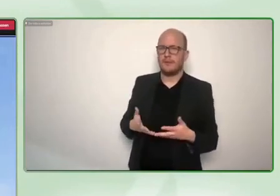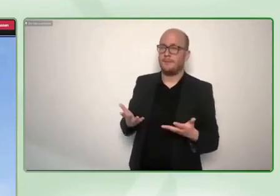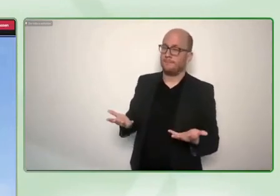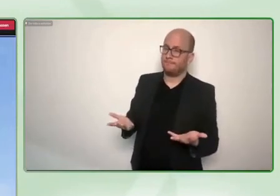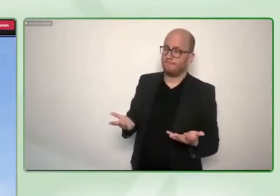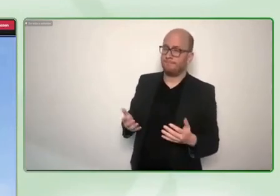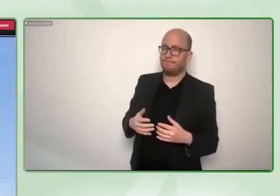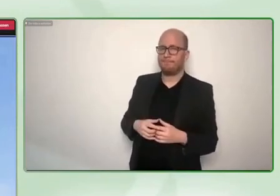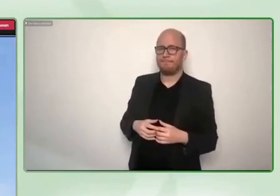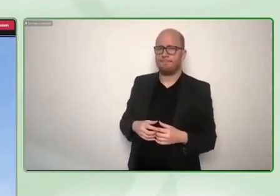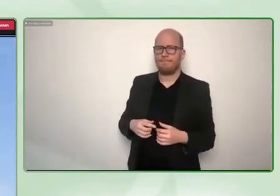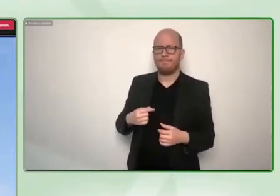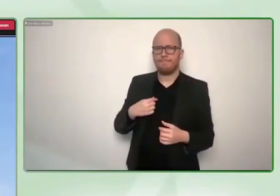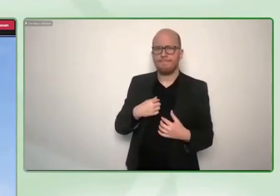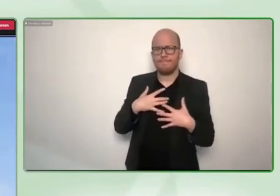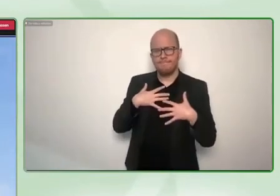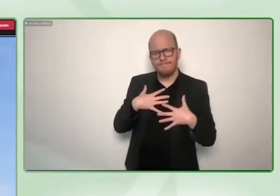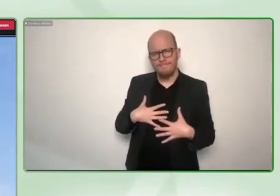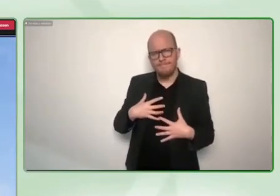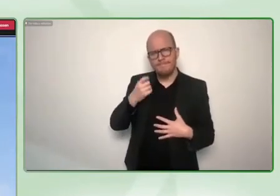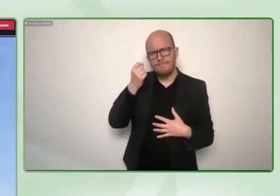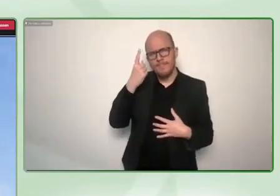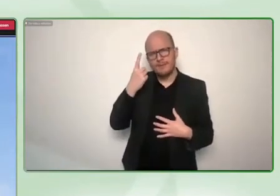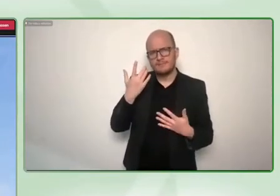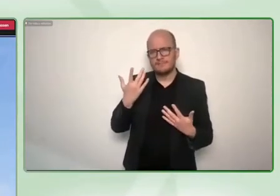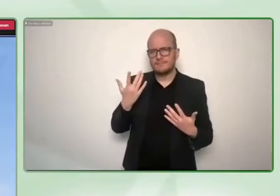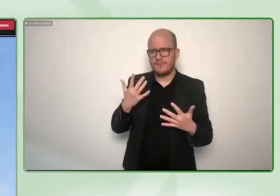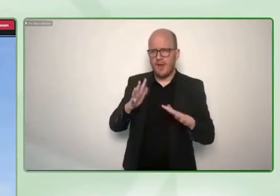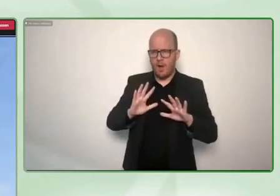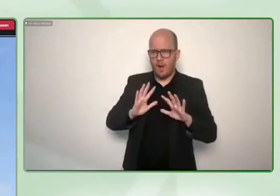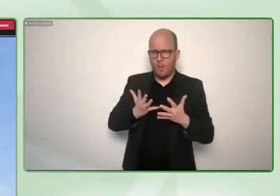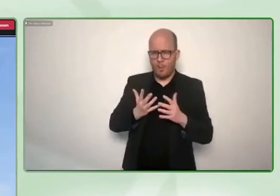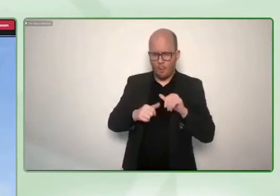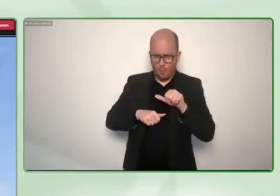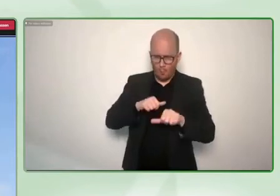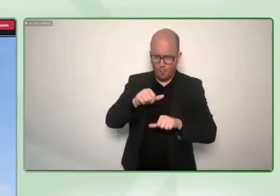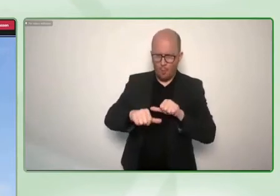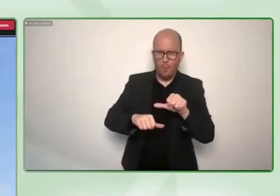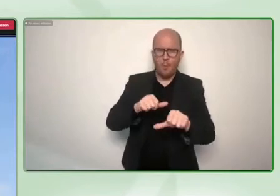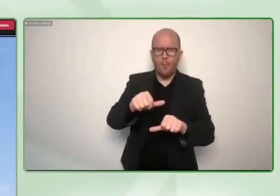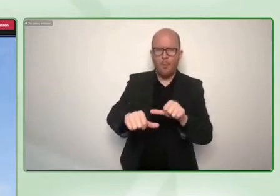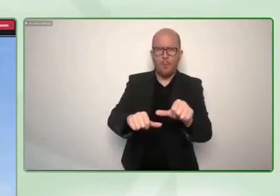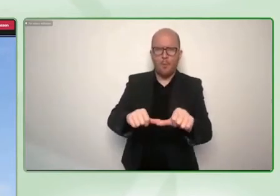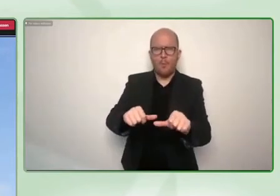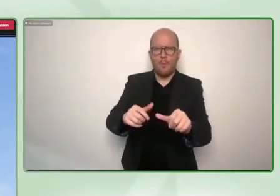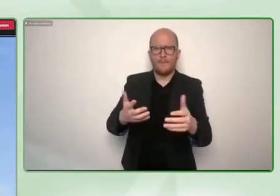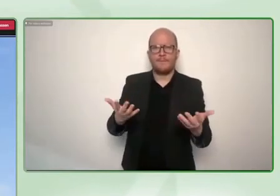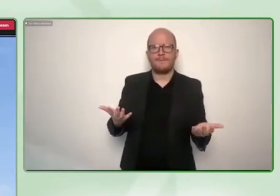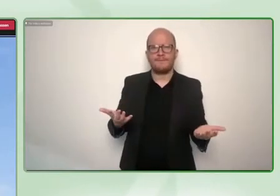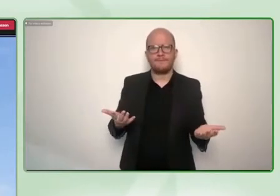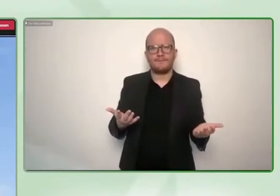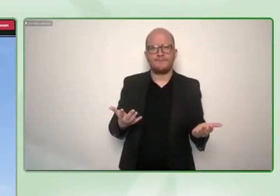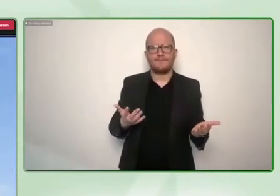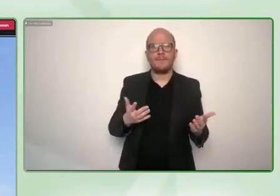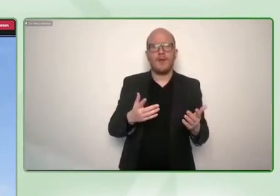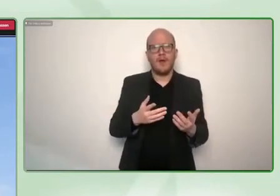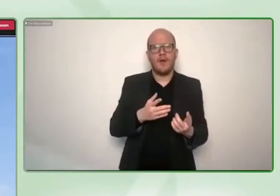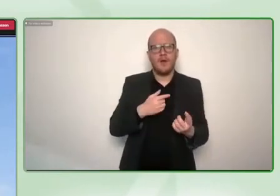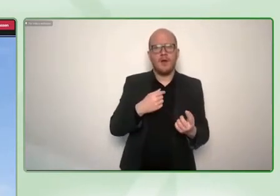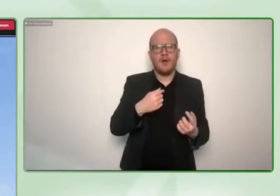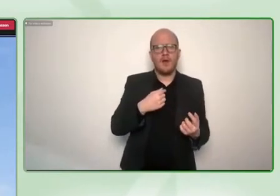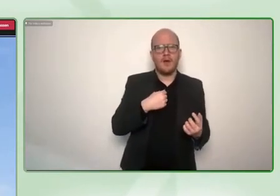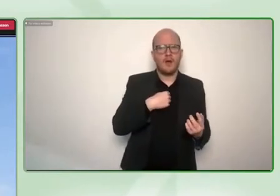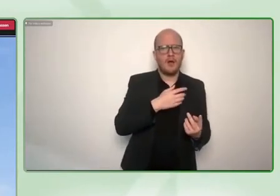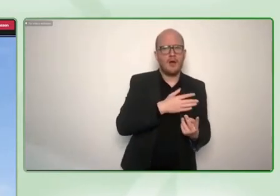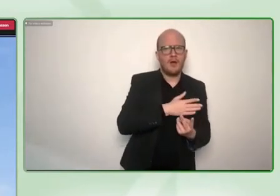understand this whole process better uh on the other hand i also have my second identity that i didn't mention before uh with social impact award which is the